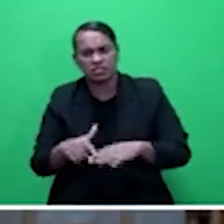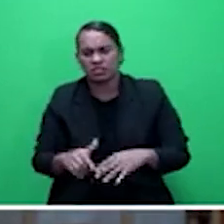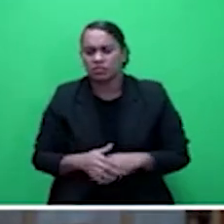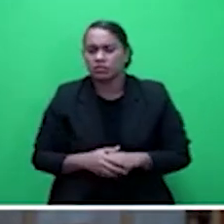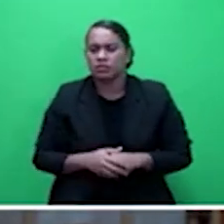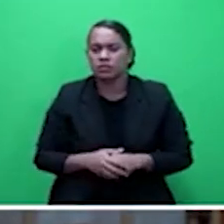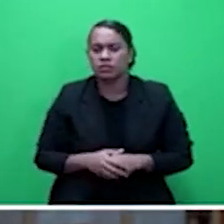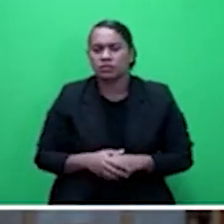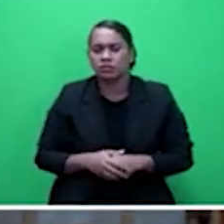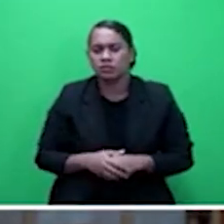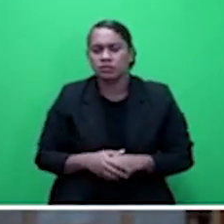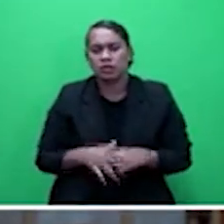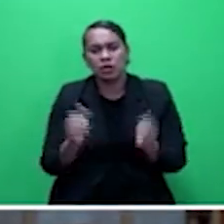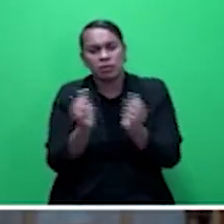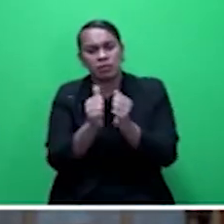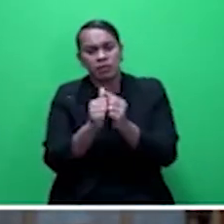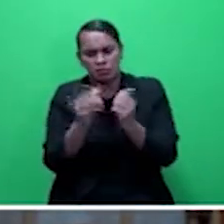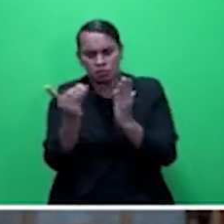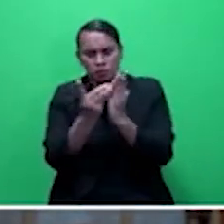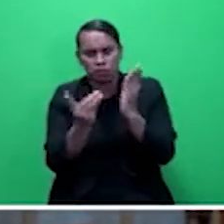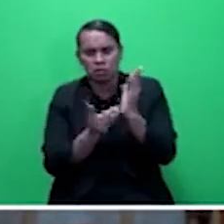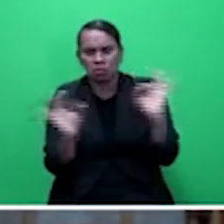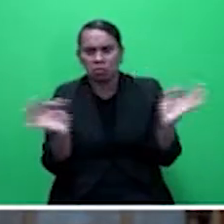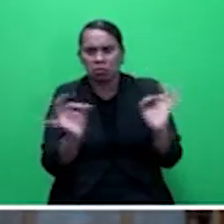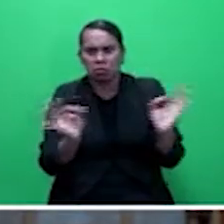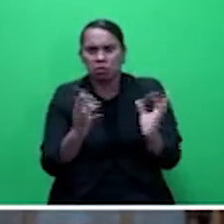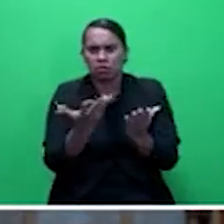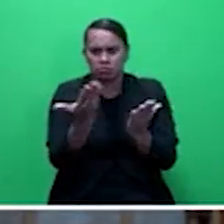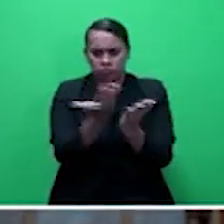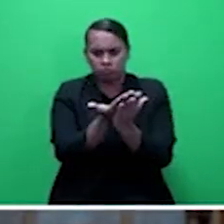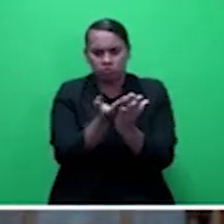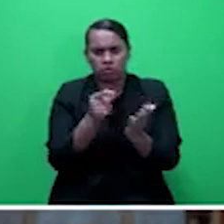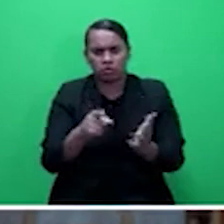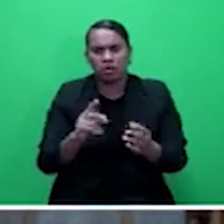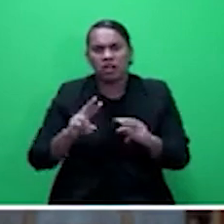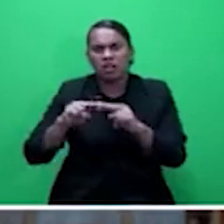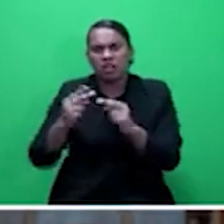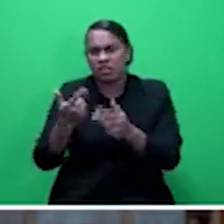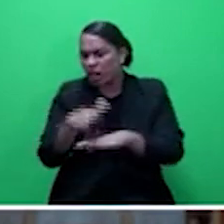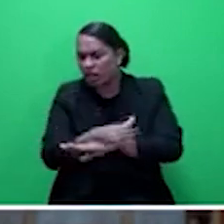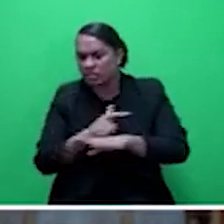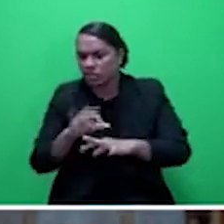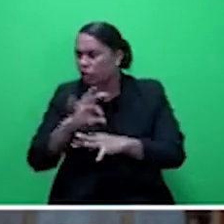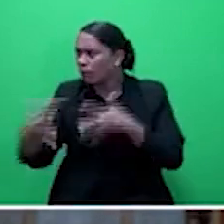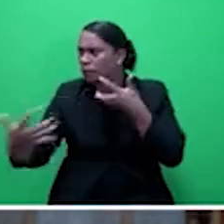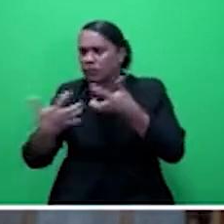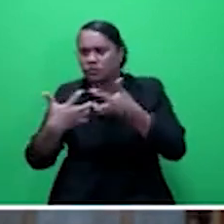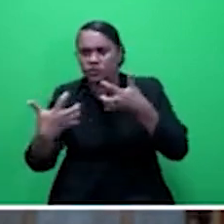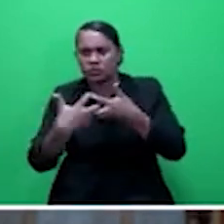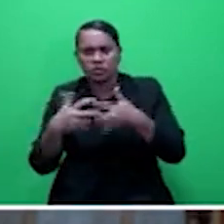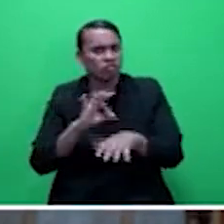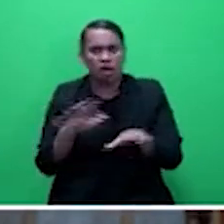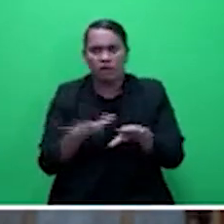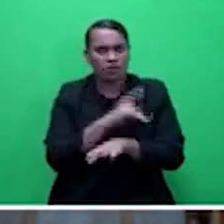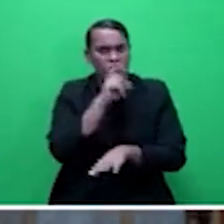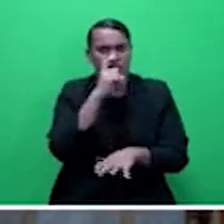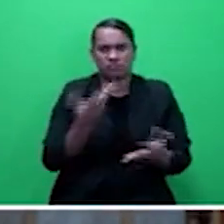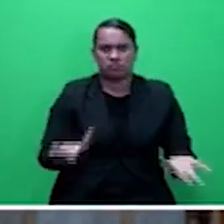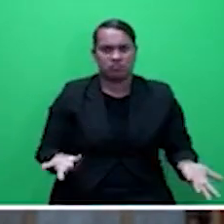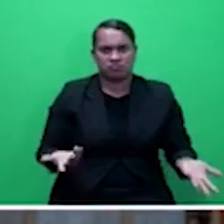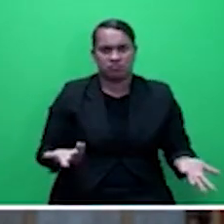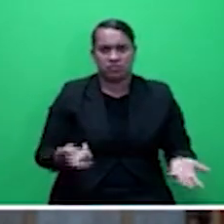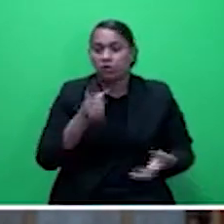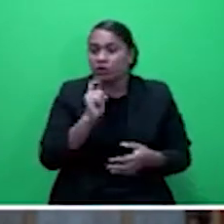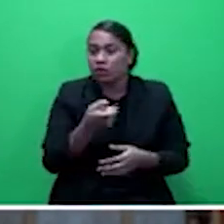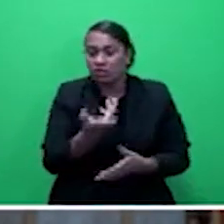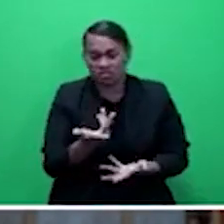based on Matangali land, who do not comply. So it sort of requires a look by the insurance